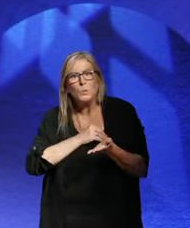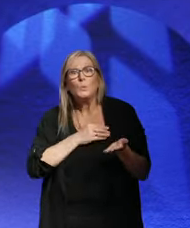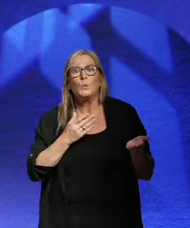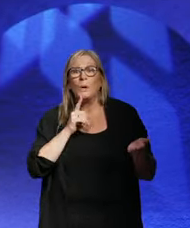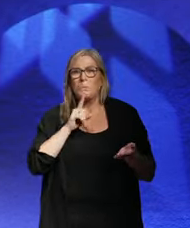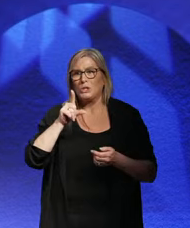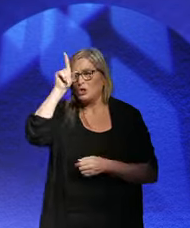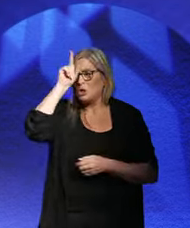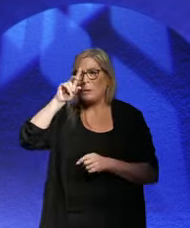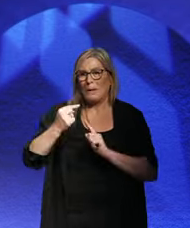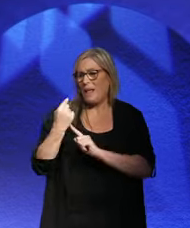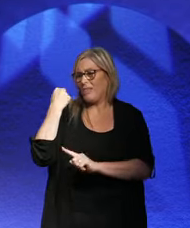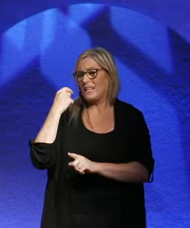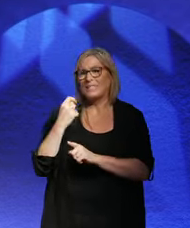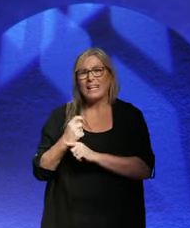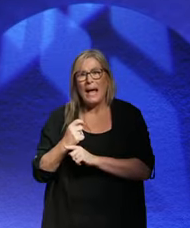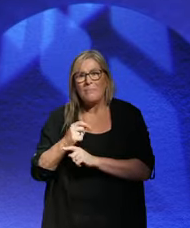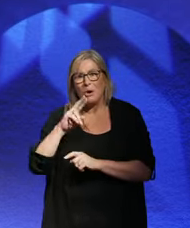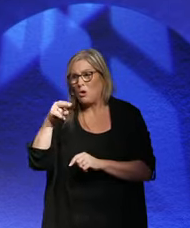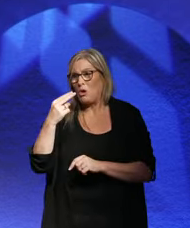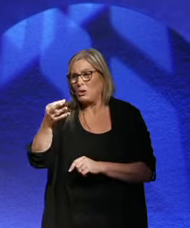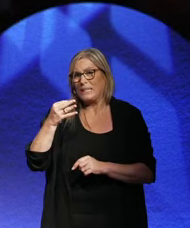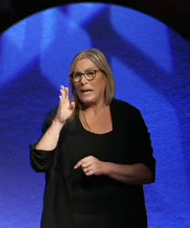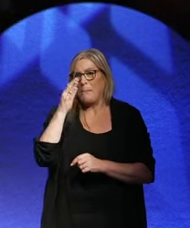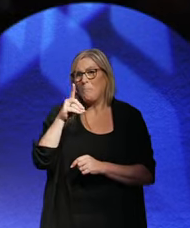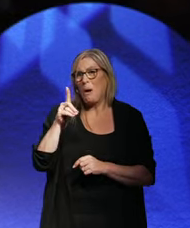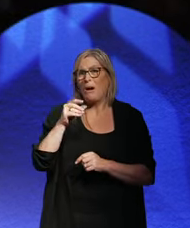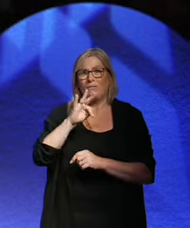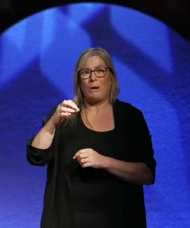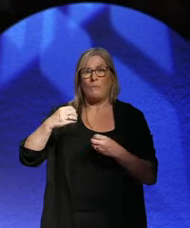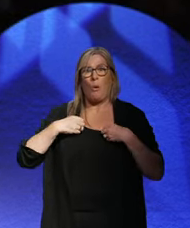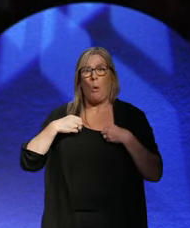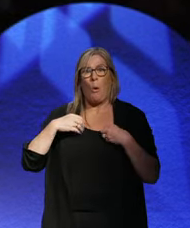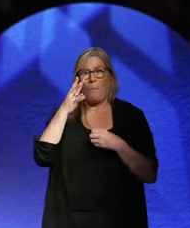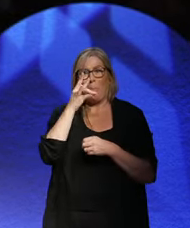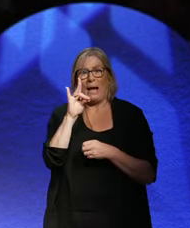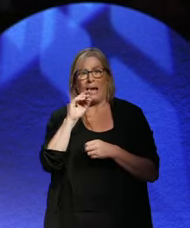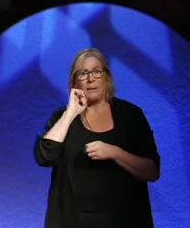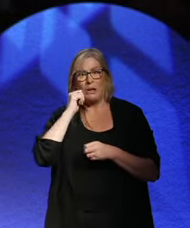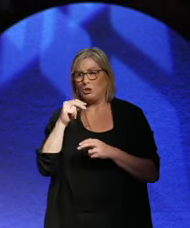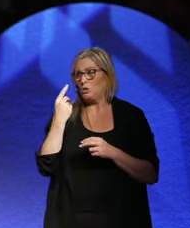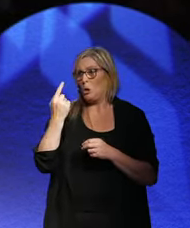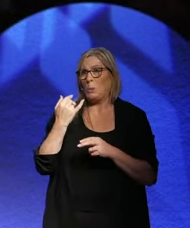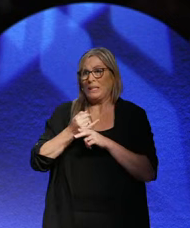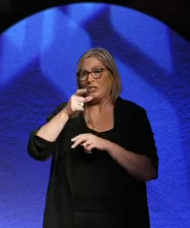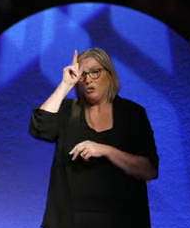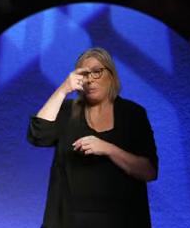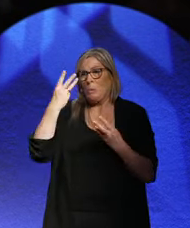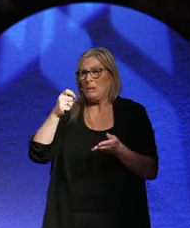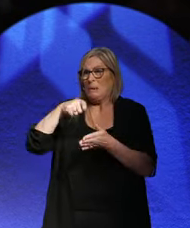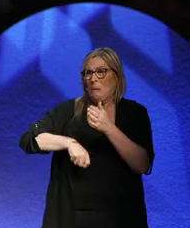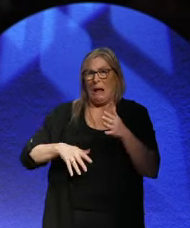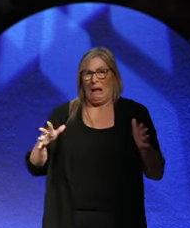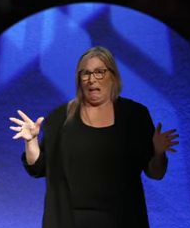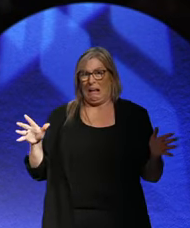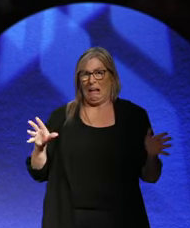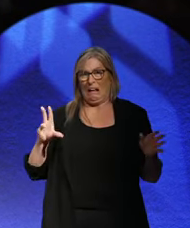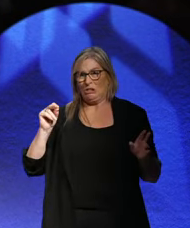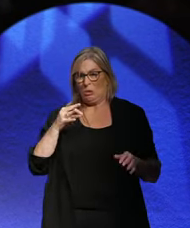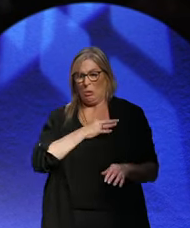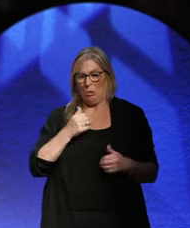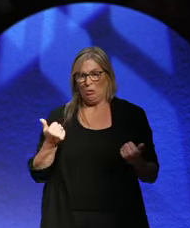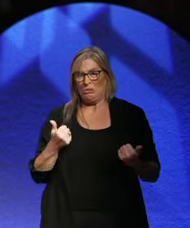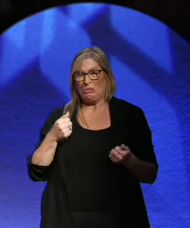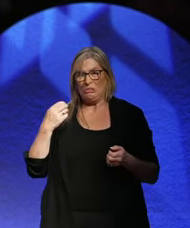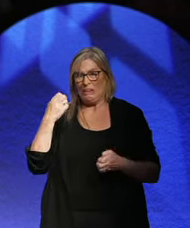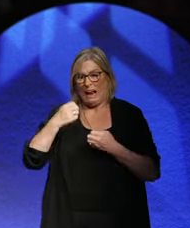get bonds from its own banks because no one in Germany wanted to buy them. They were saying, we don't want to buy these bonds. They'll probably